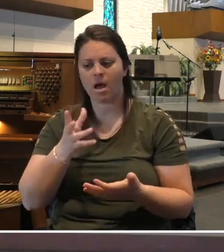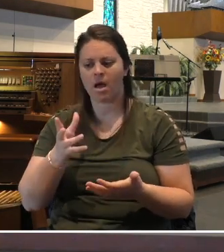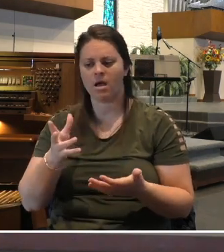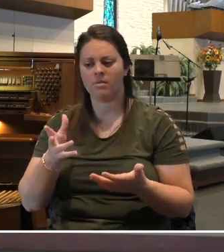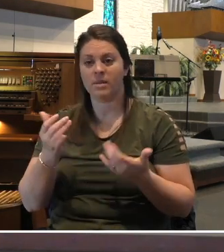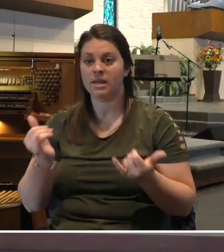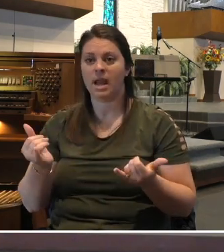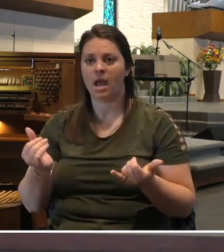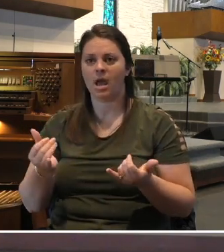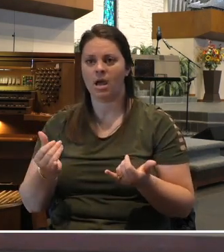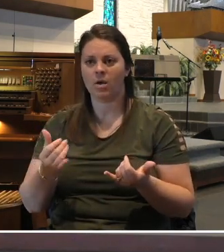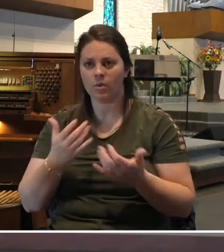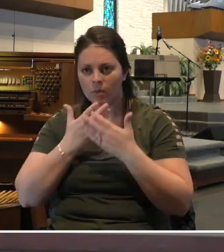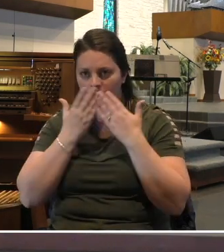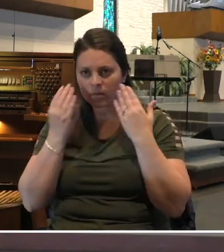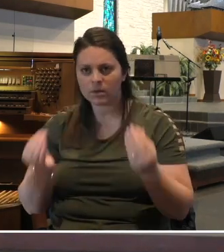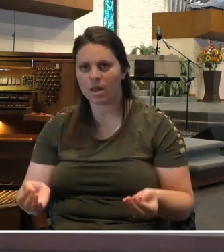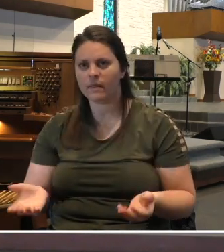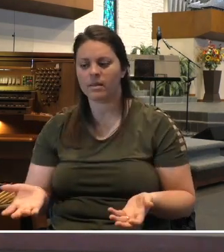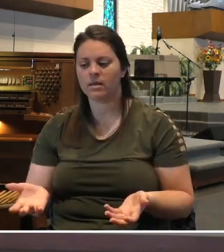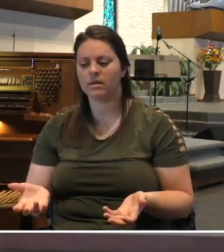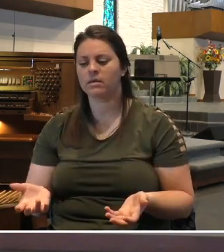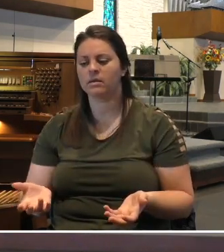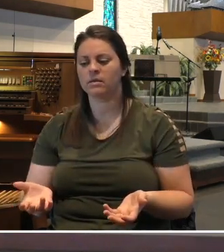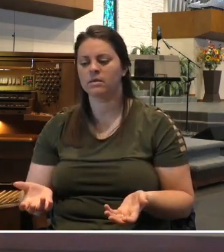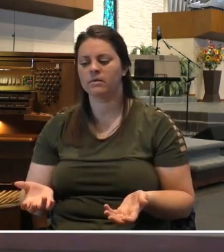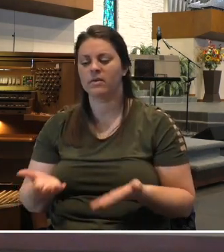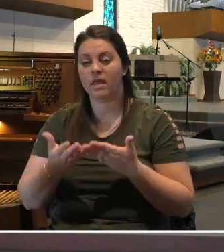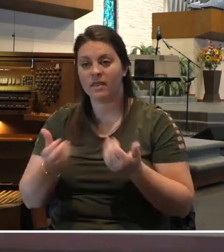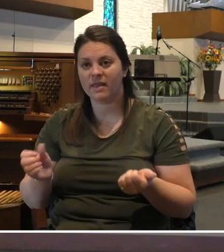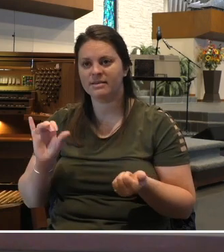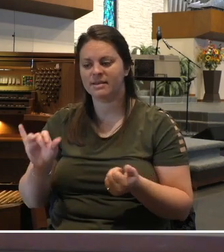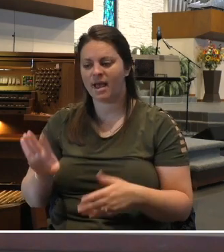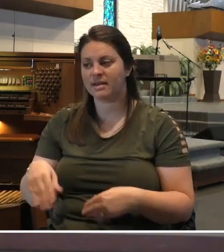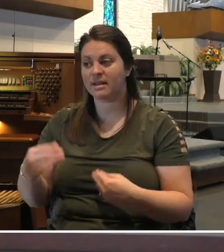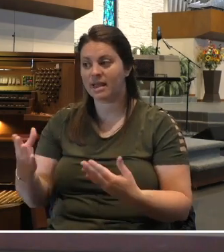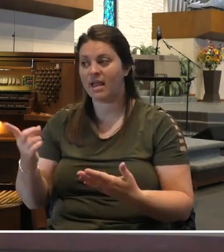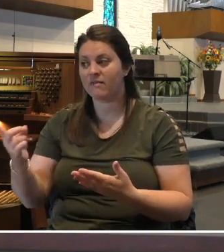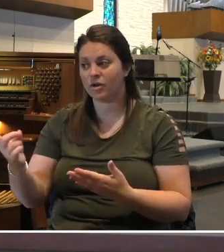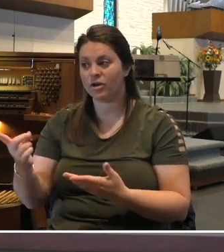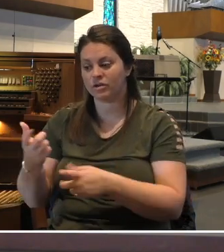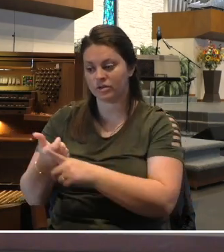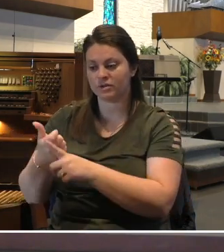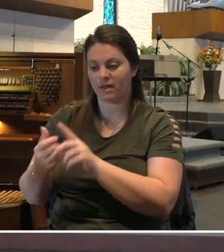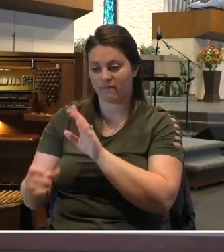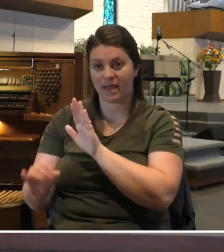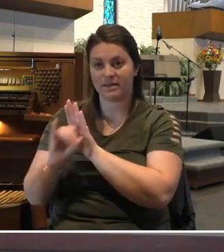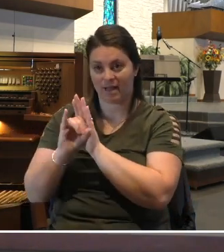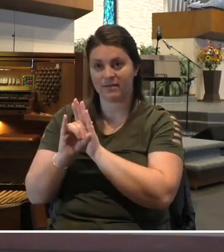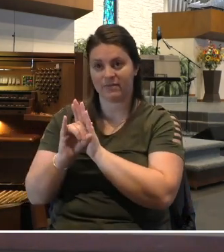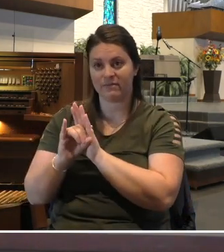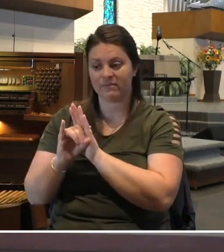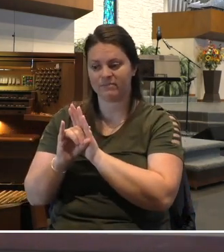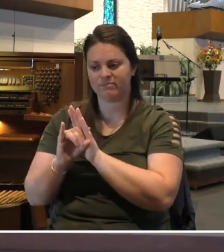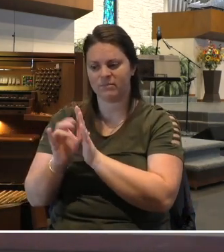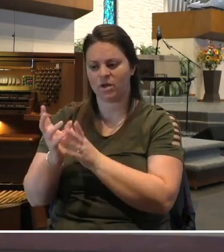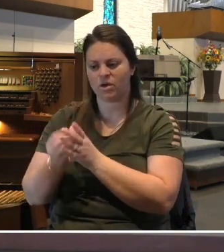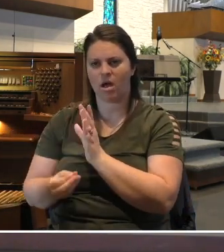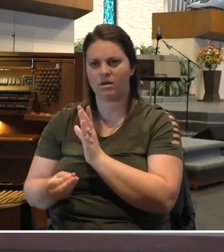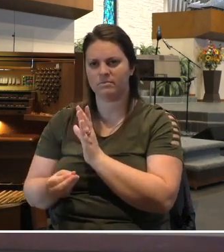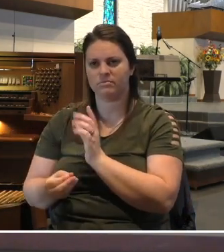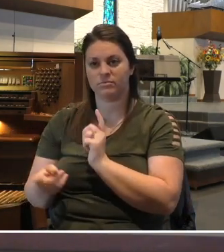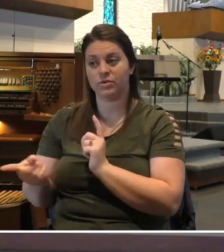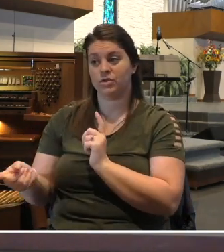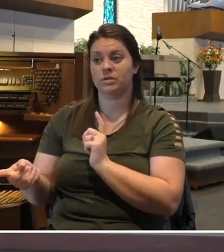nothing. The very things that gave her identity, gone. And so she didn't deserve community.